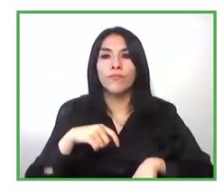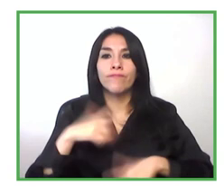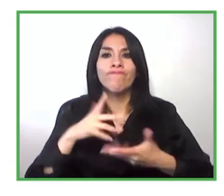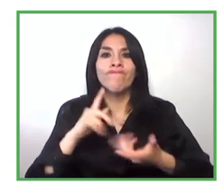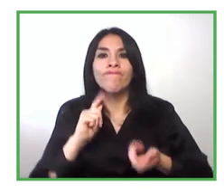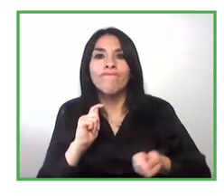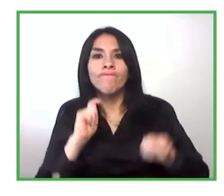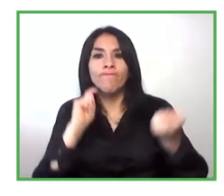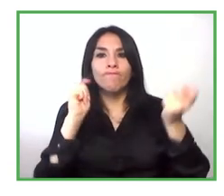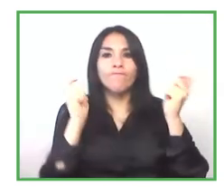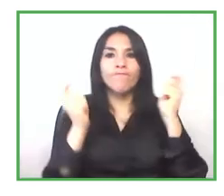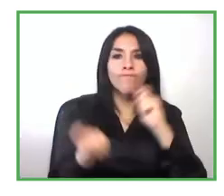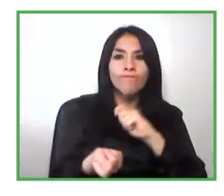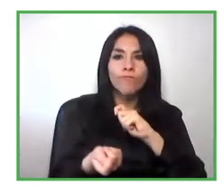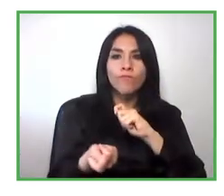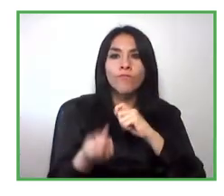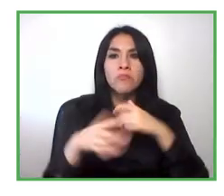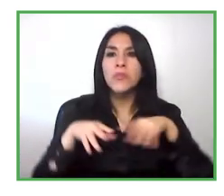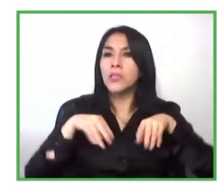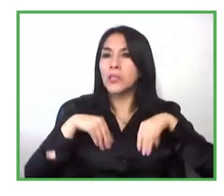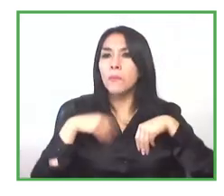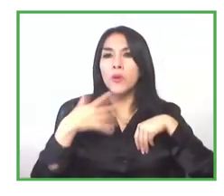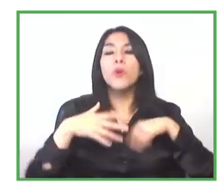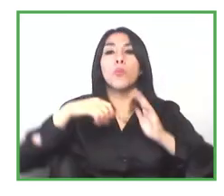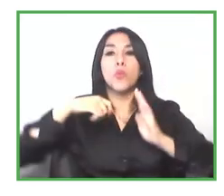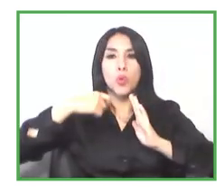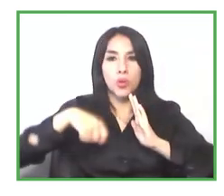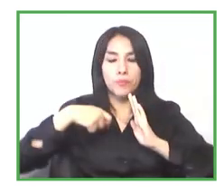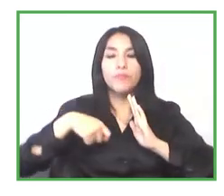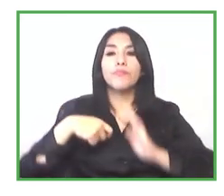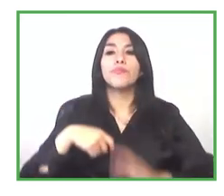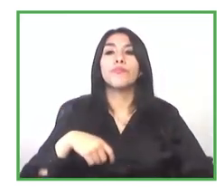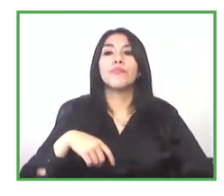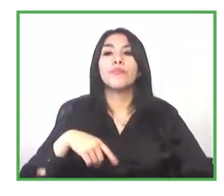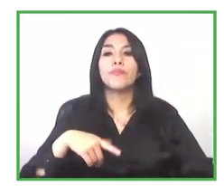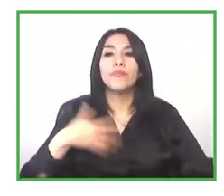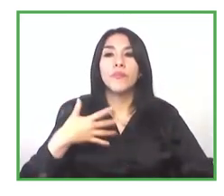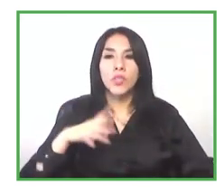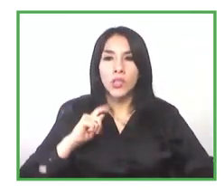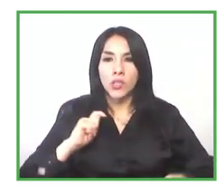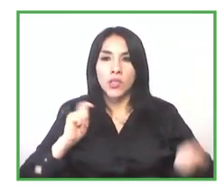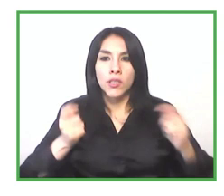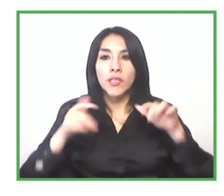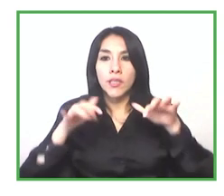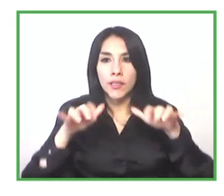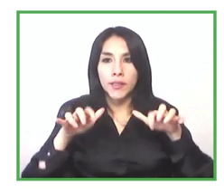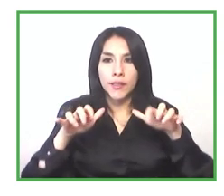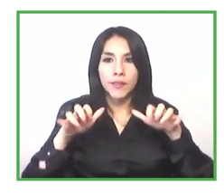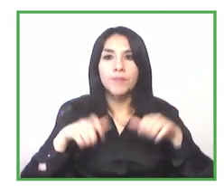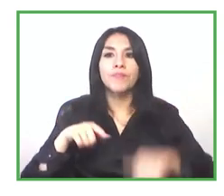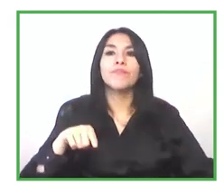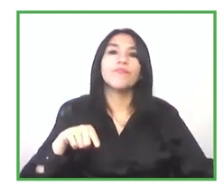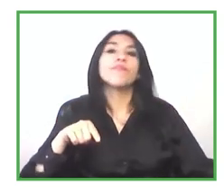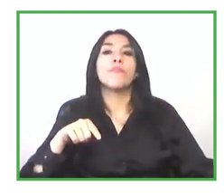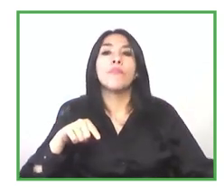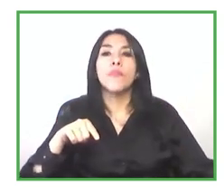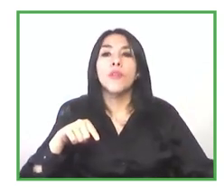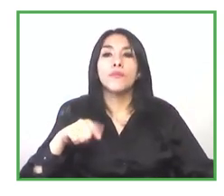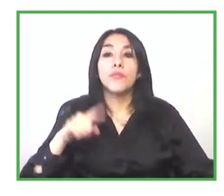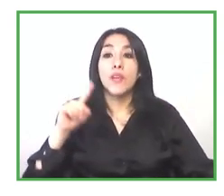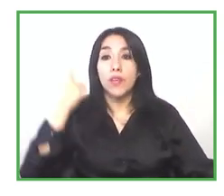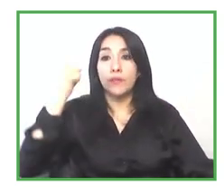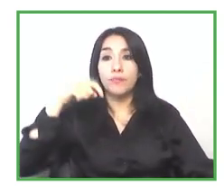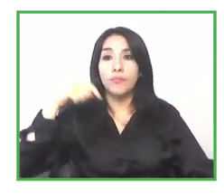all of our programs and methodology to a digital format has been the main challenge that we have had as institutions